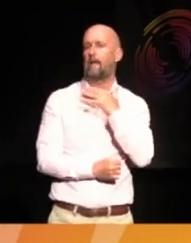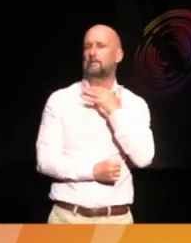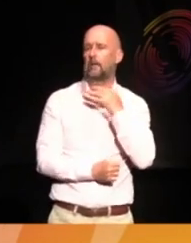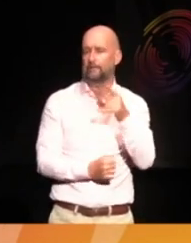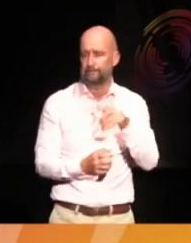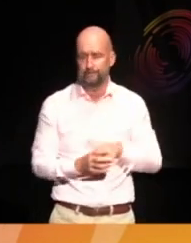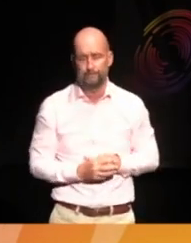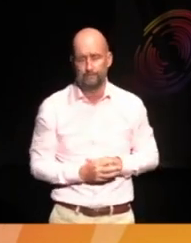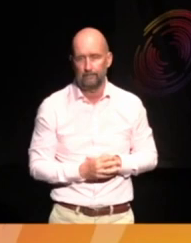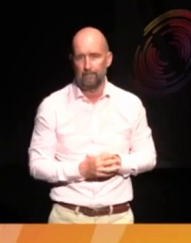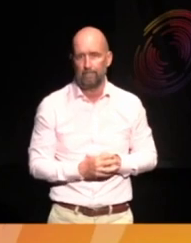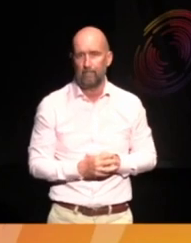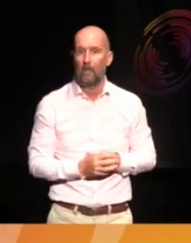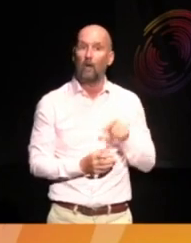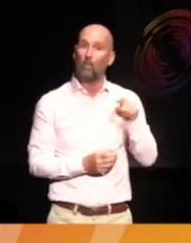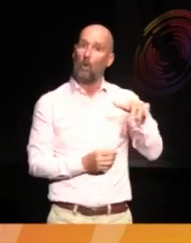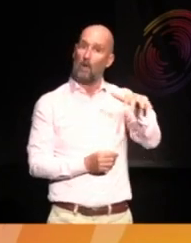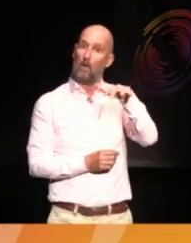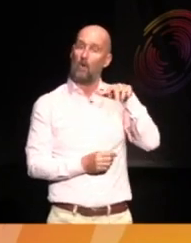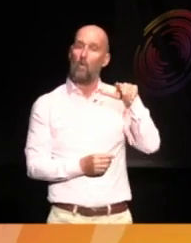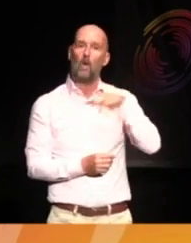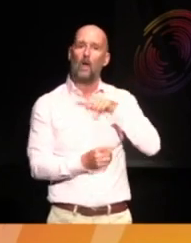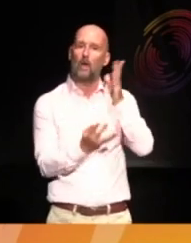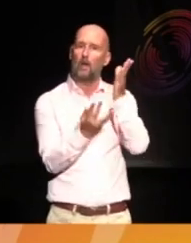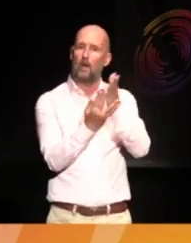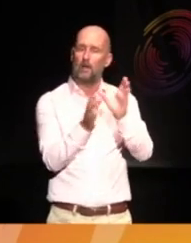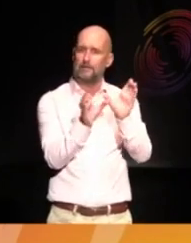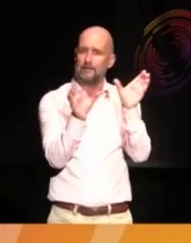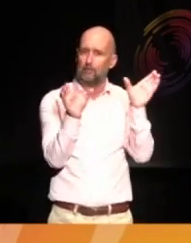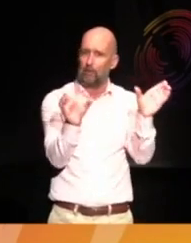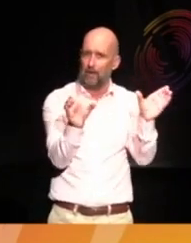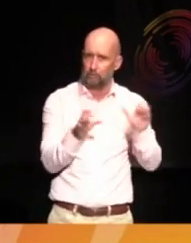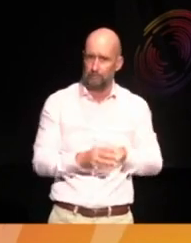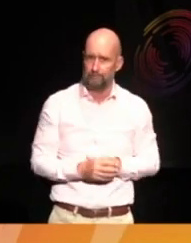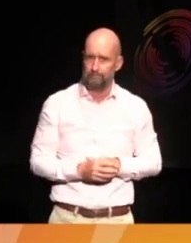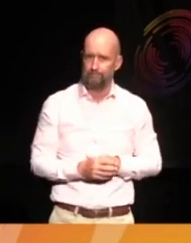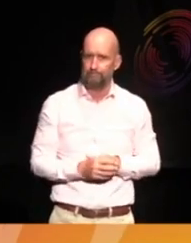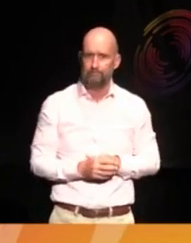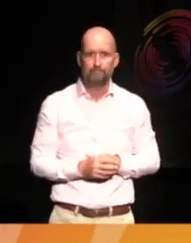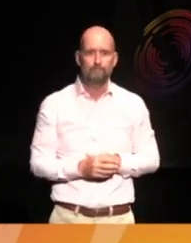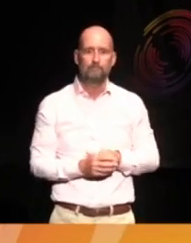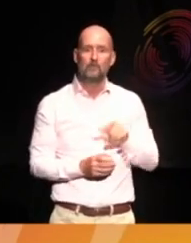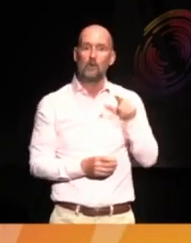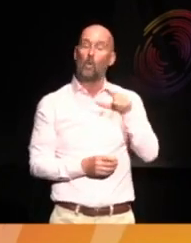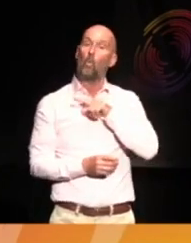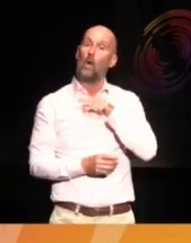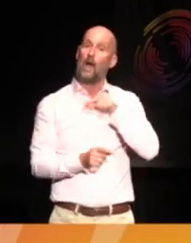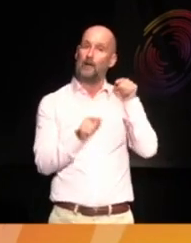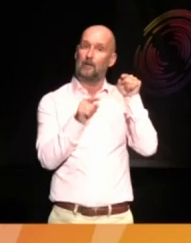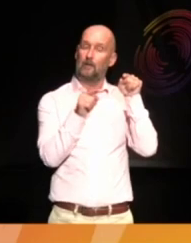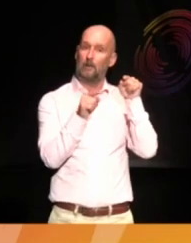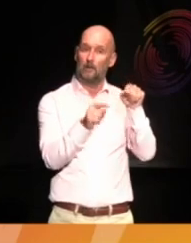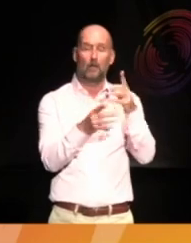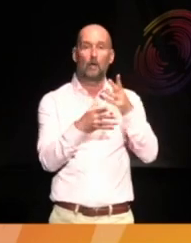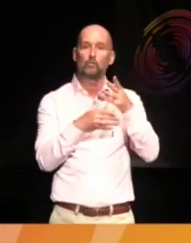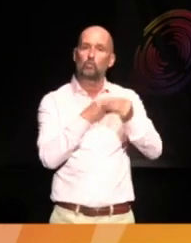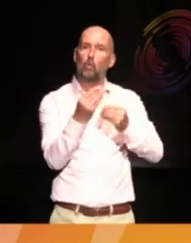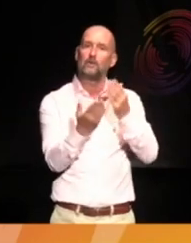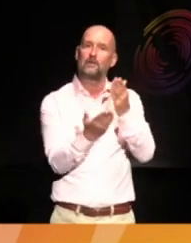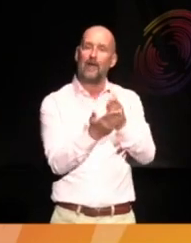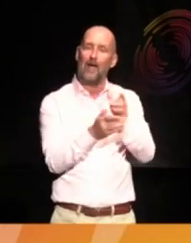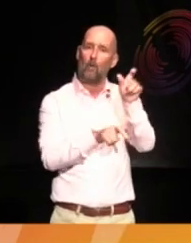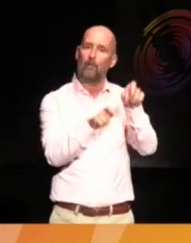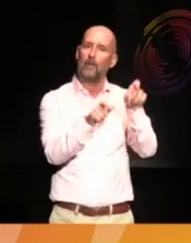that area to pave way for segregation during apartheid. So they were able to document the stories of how people were forcibly